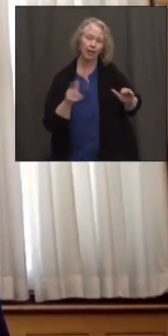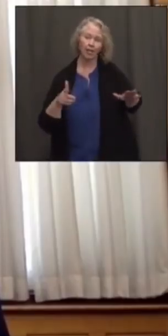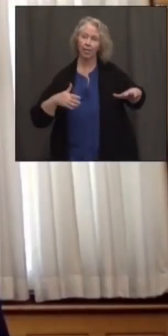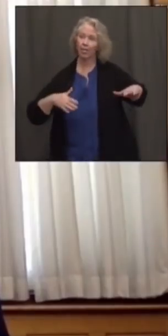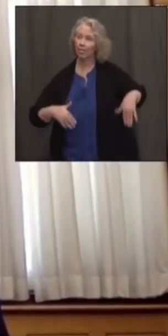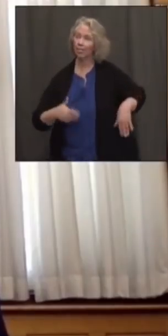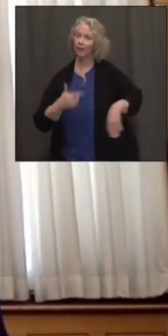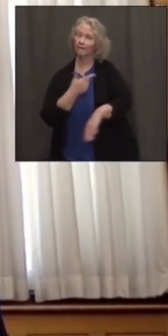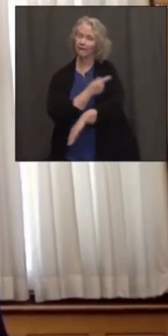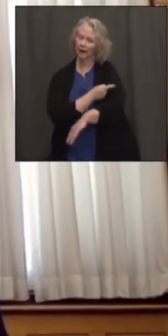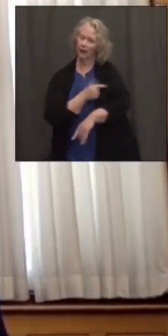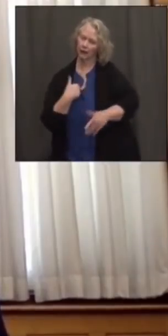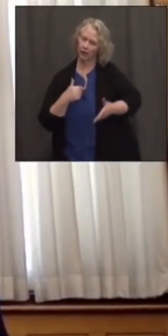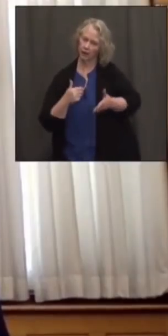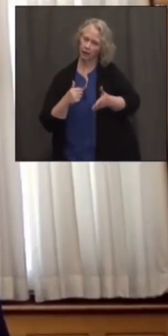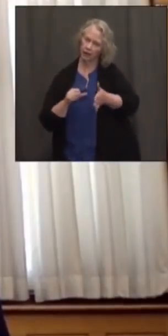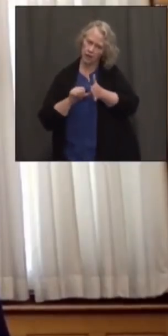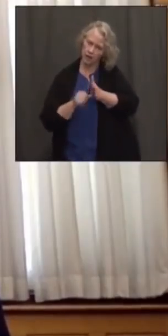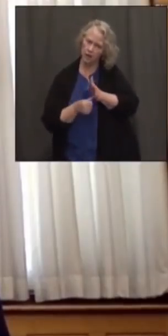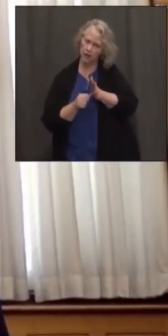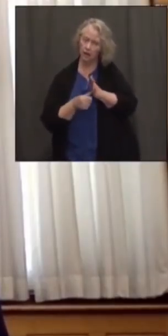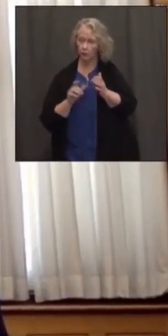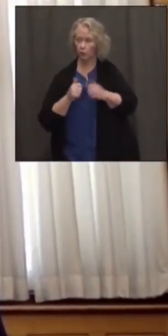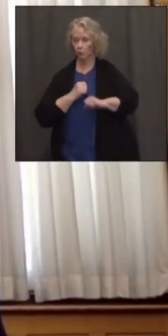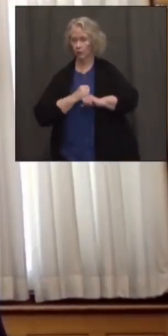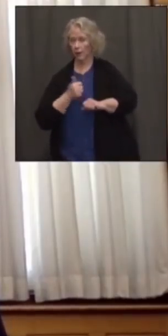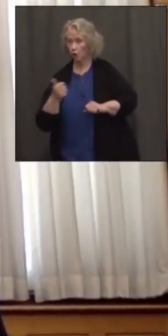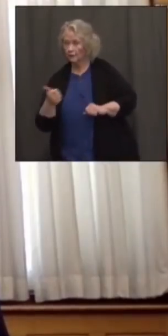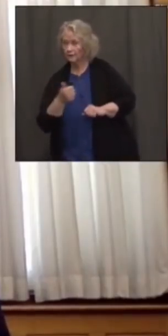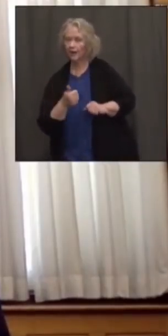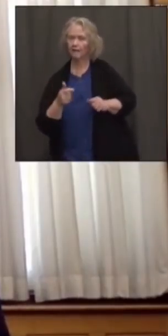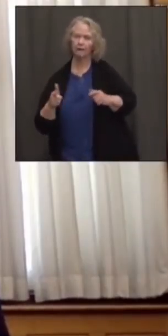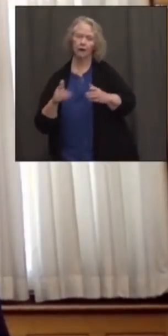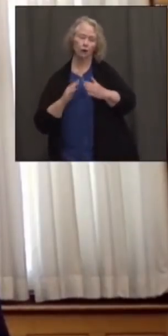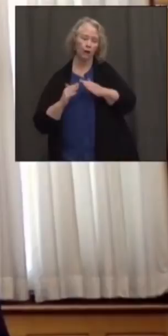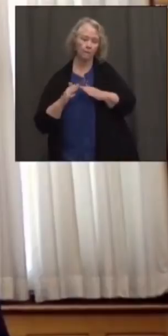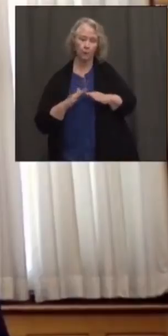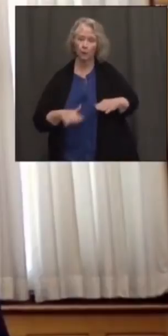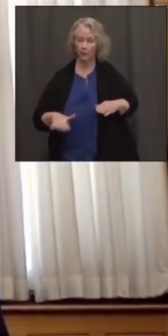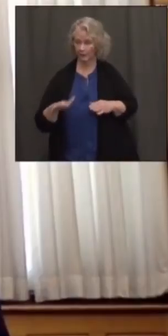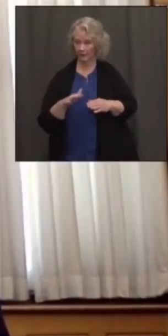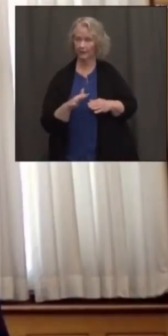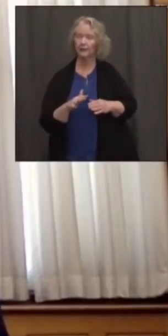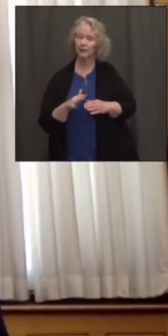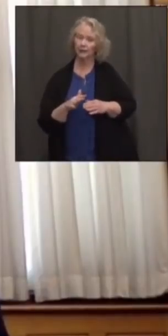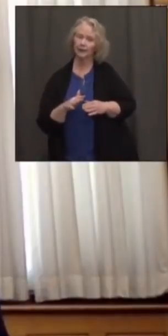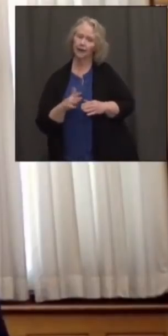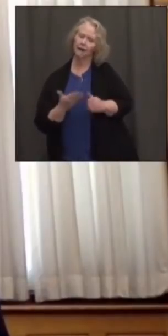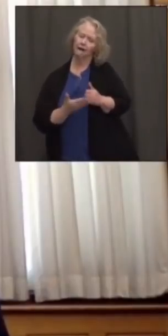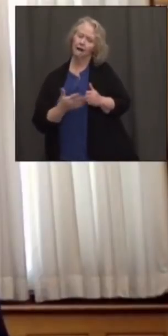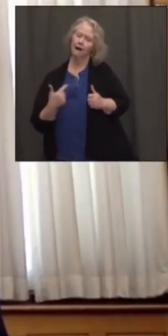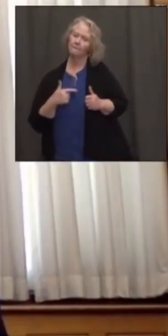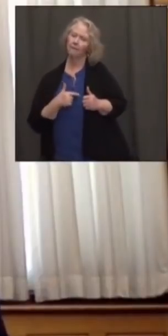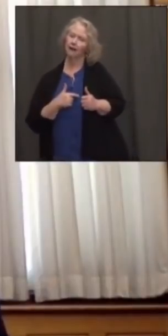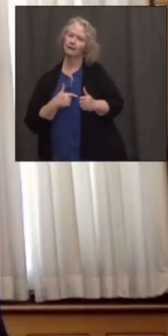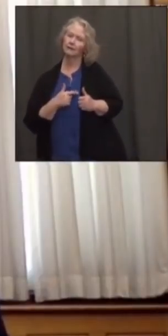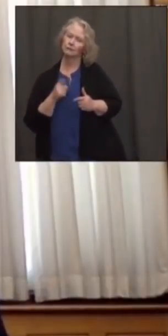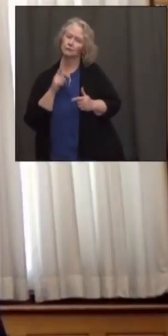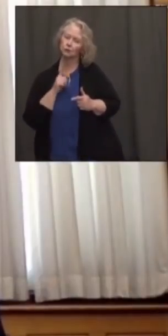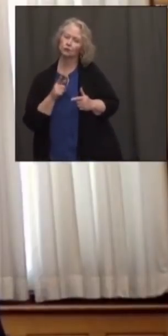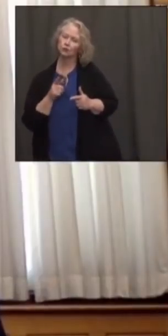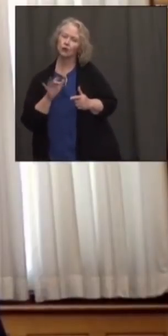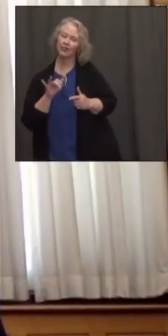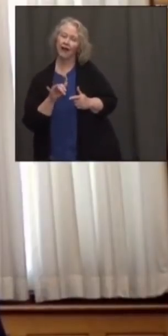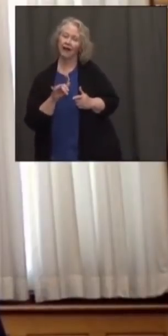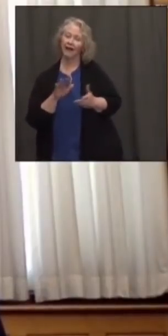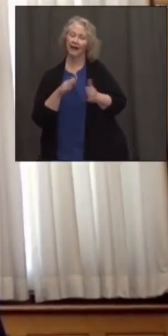vaccinated to go get vaccinated, because that's how you protect yourself, your community, and help us get those death numbers down